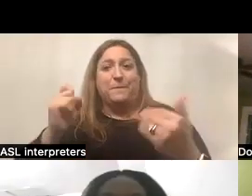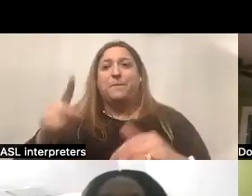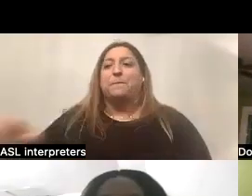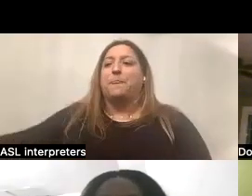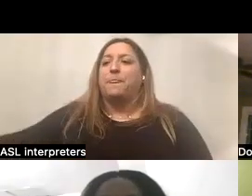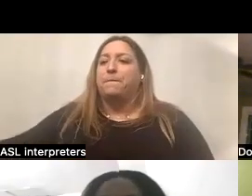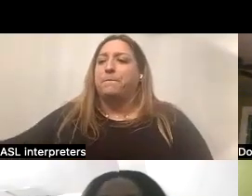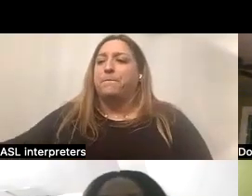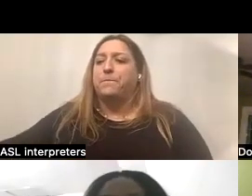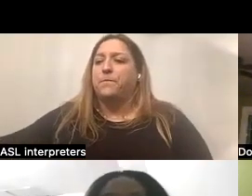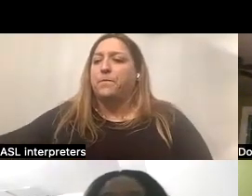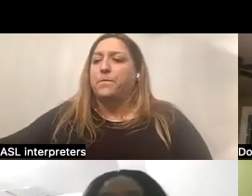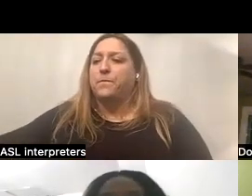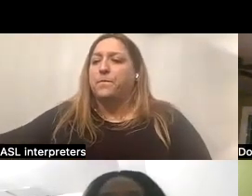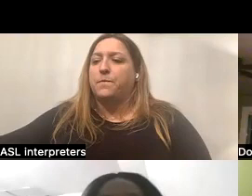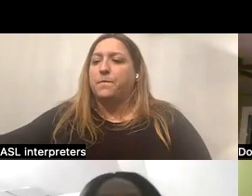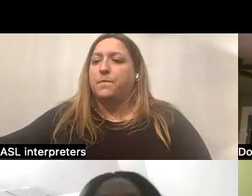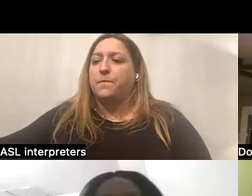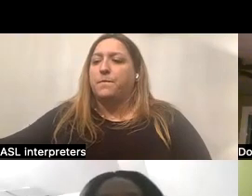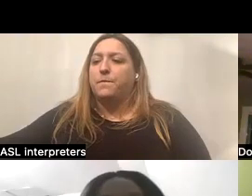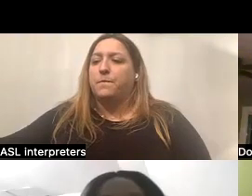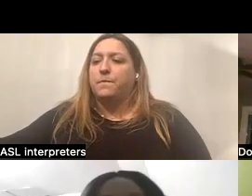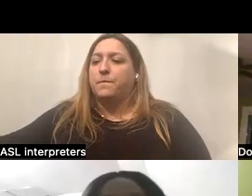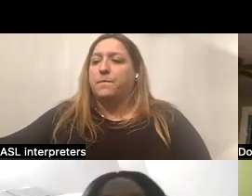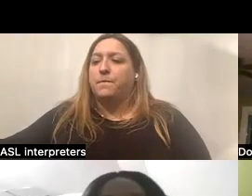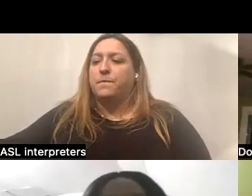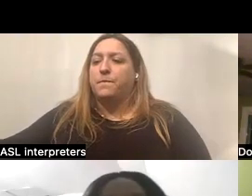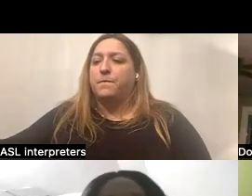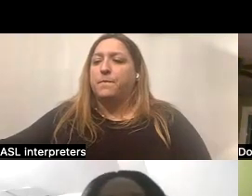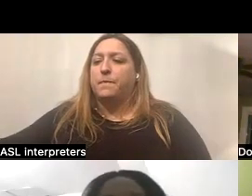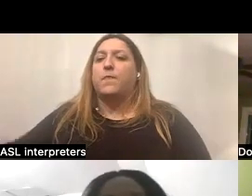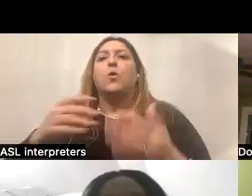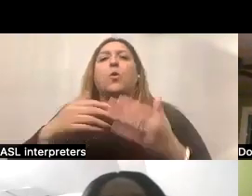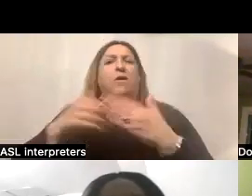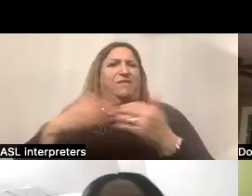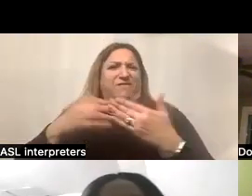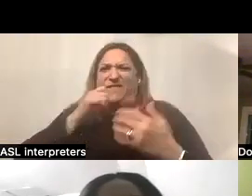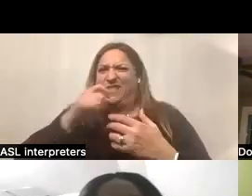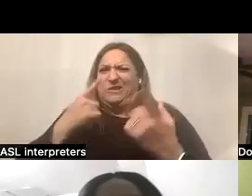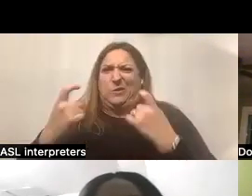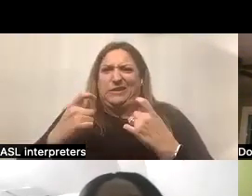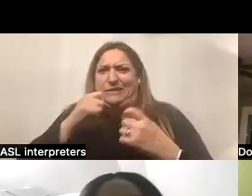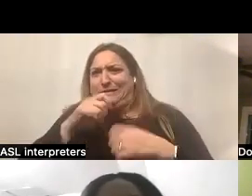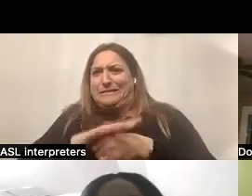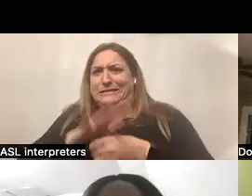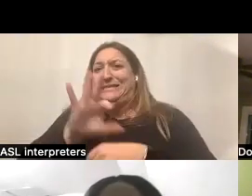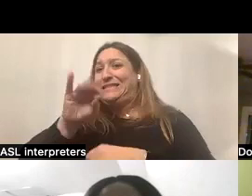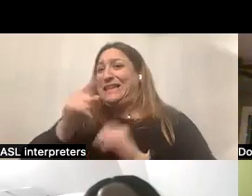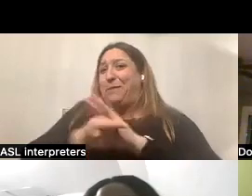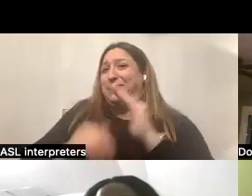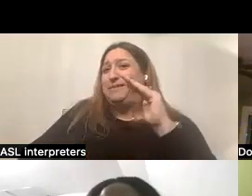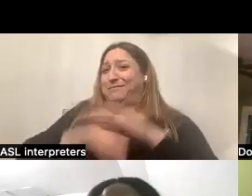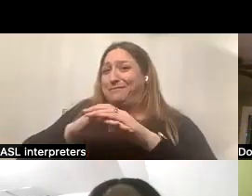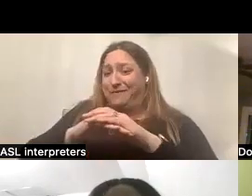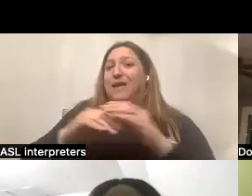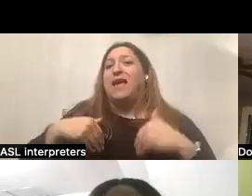We're not sure that we'll get to many questions tonight, but we will fit in whatever we can. We do only have the 90 minutes, and we